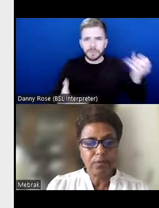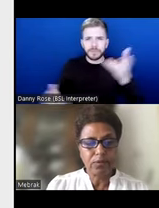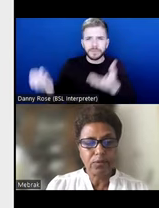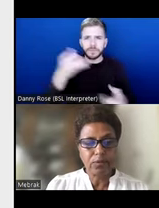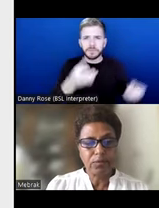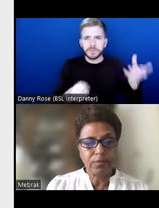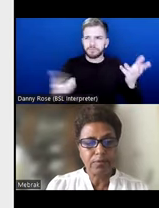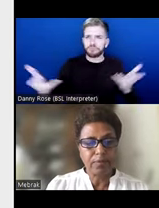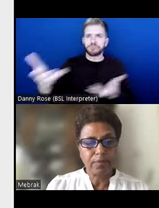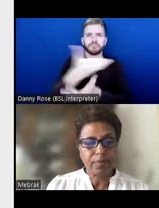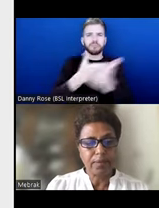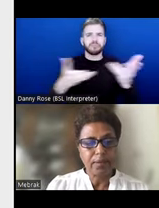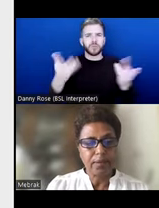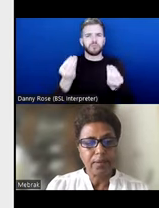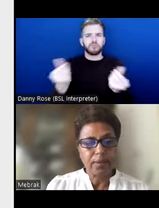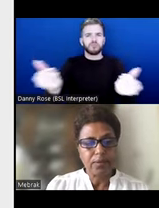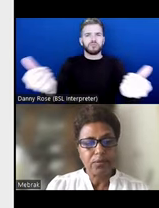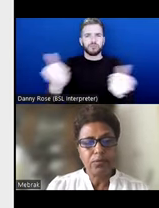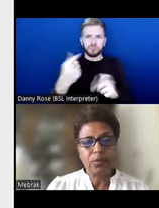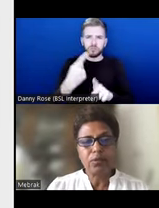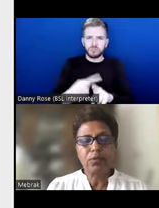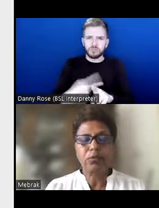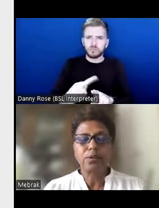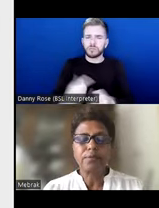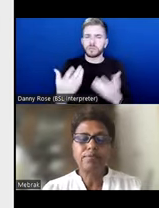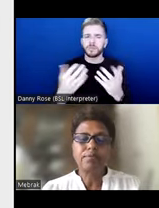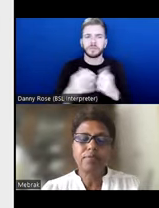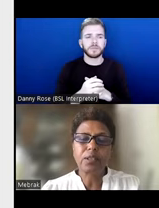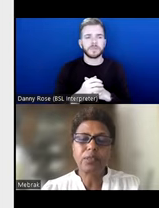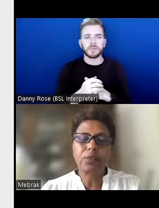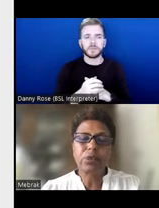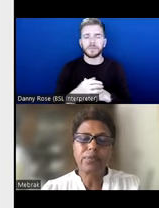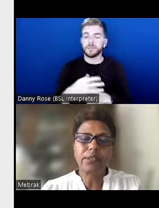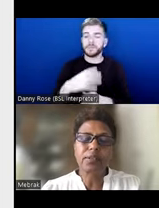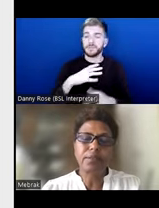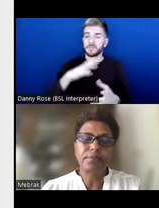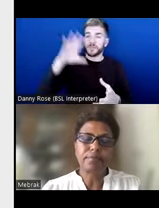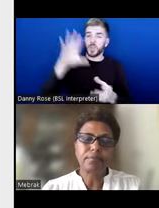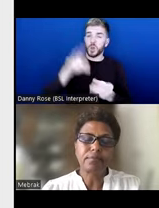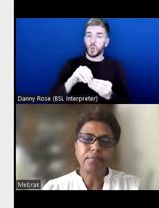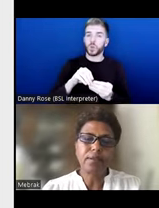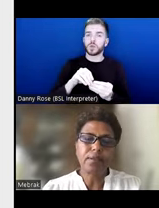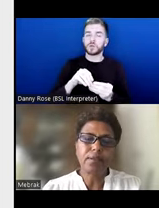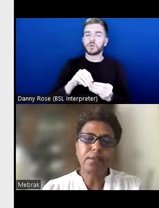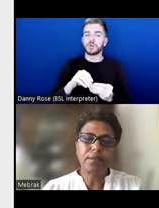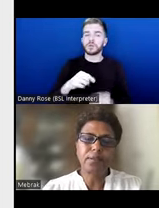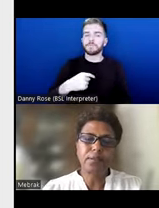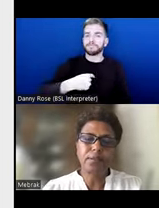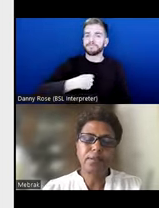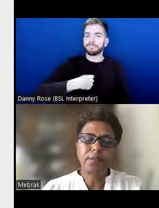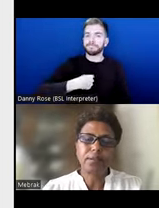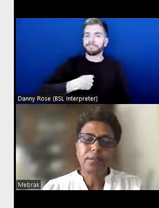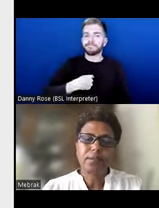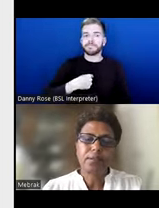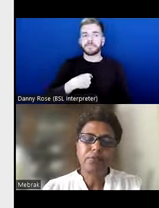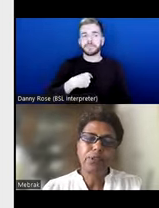So to, to conclude, what we find here is that